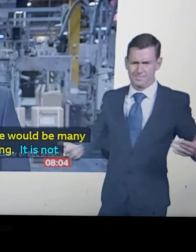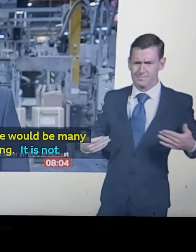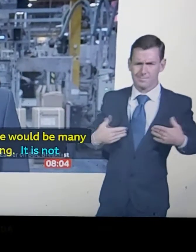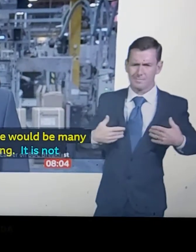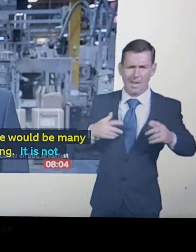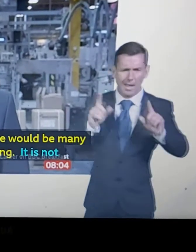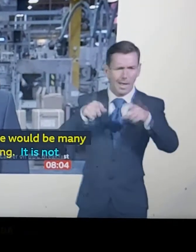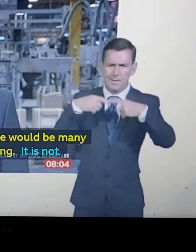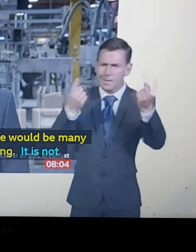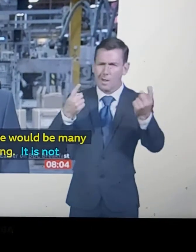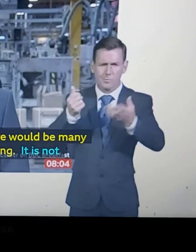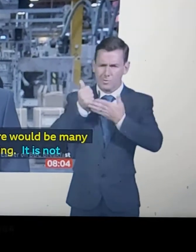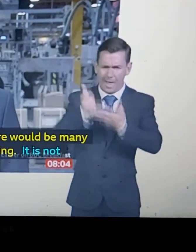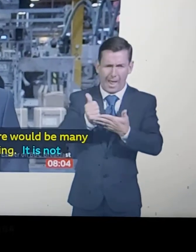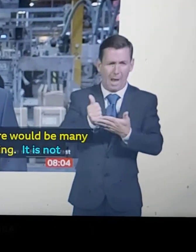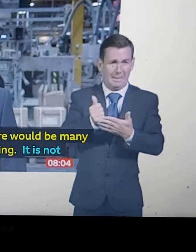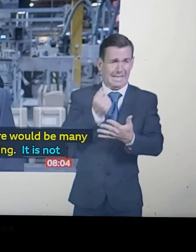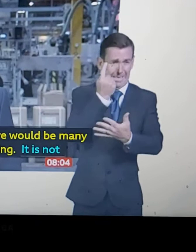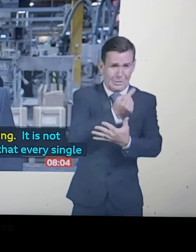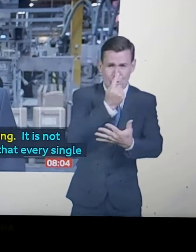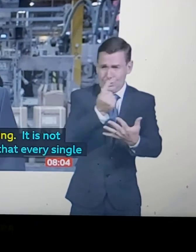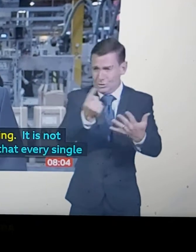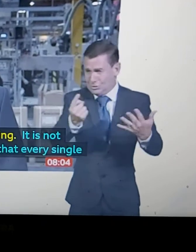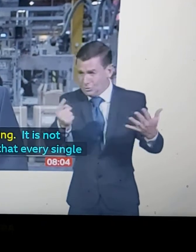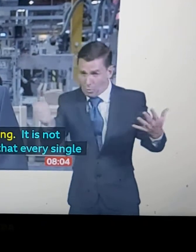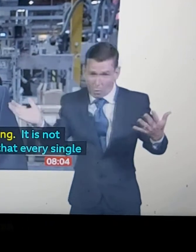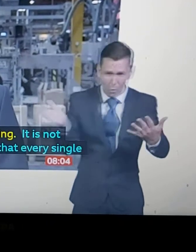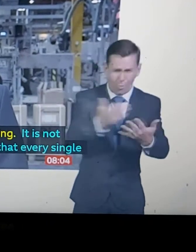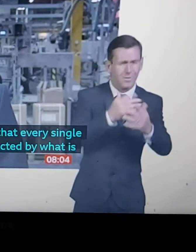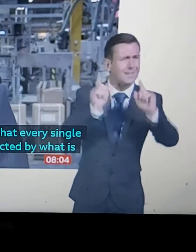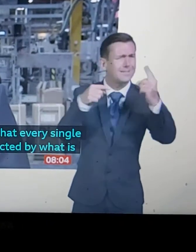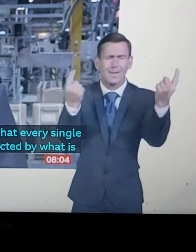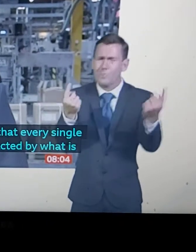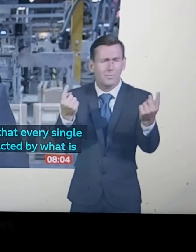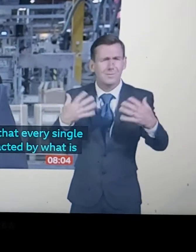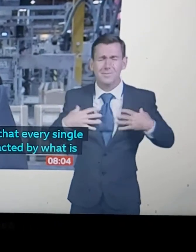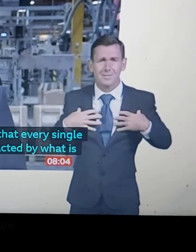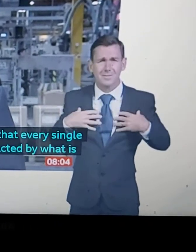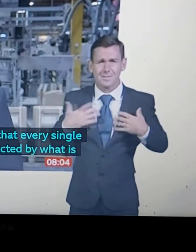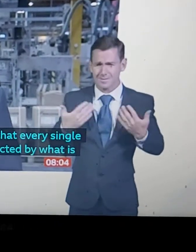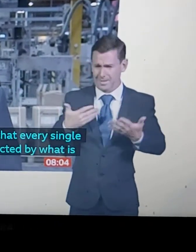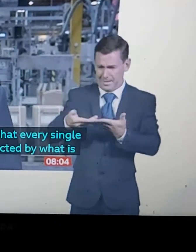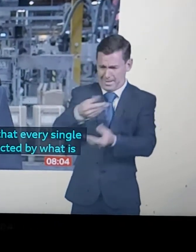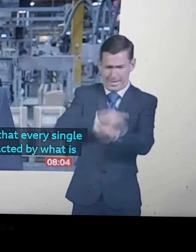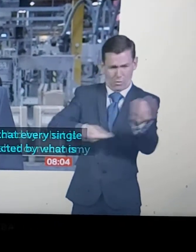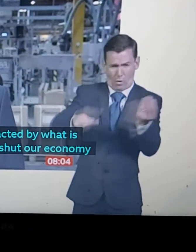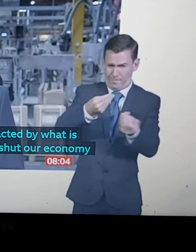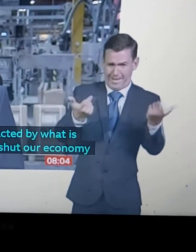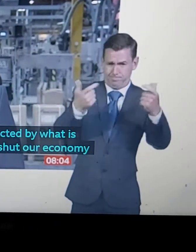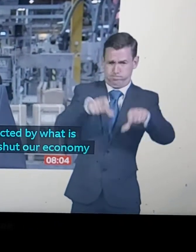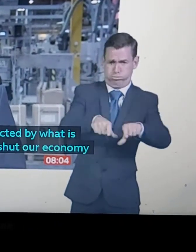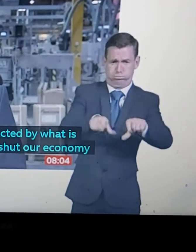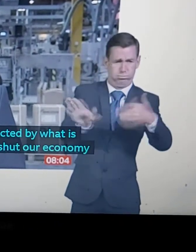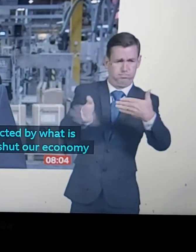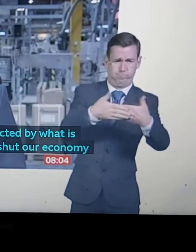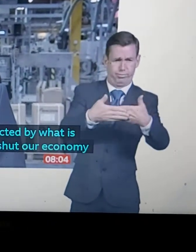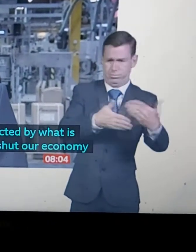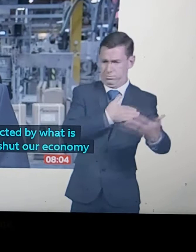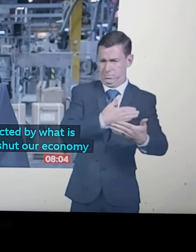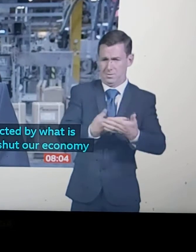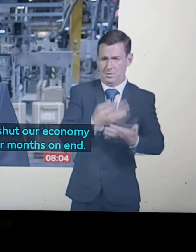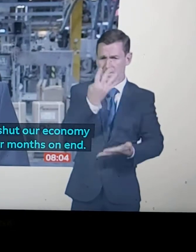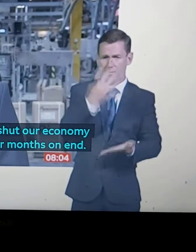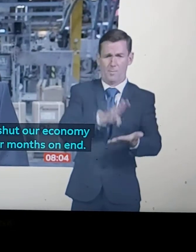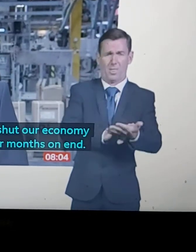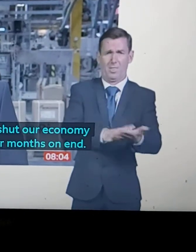happening. We've shut our country and our economy down for months on end. That is sadly going to have a significant impact, and I've consistently